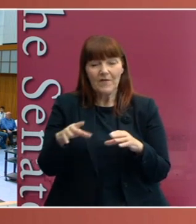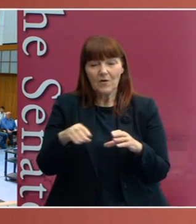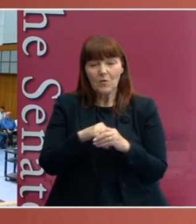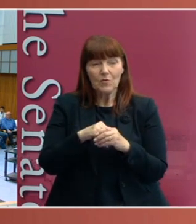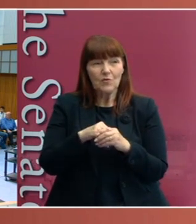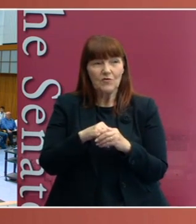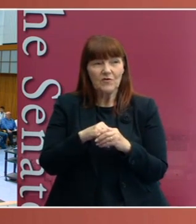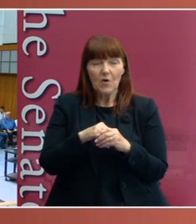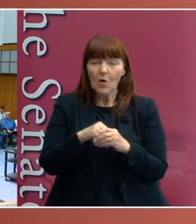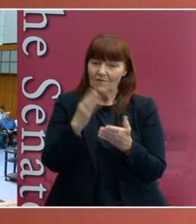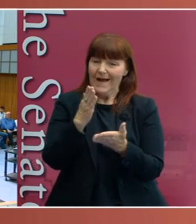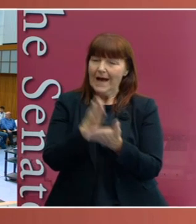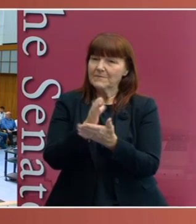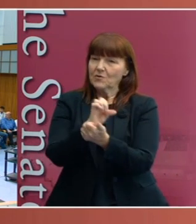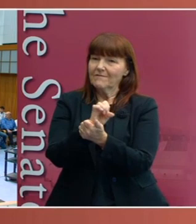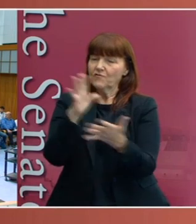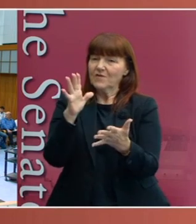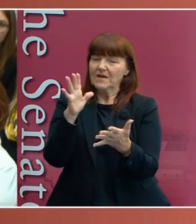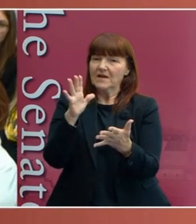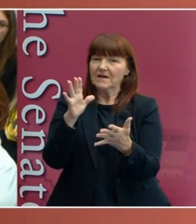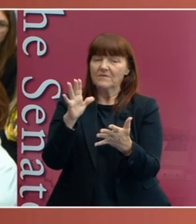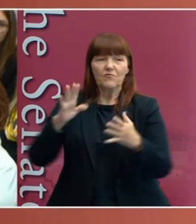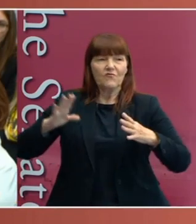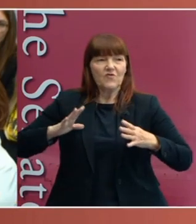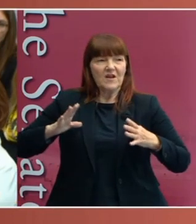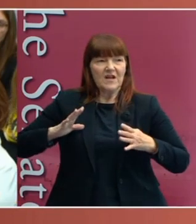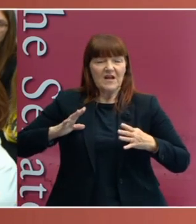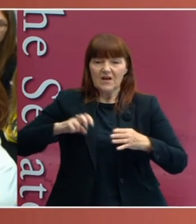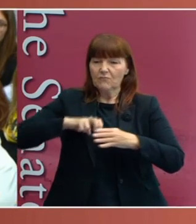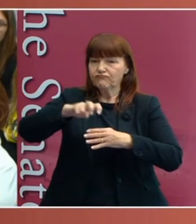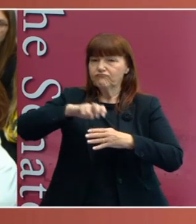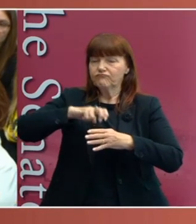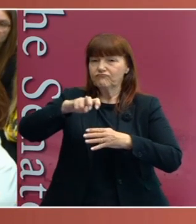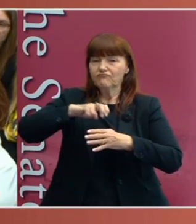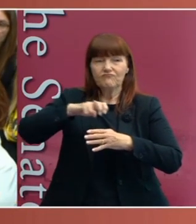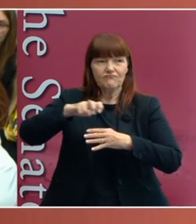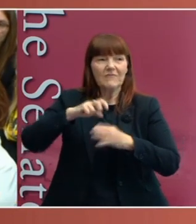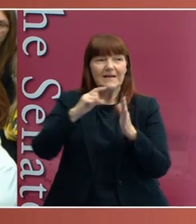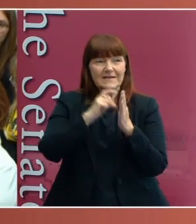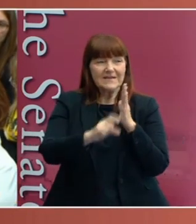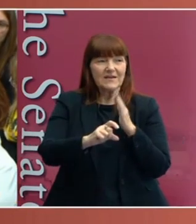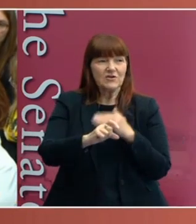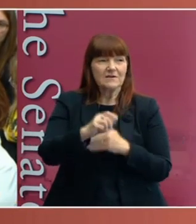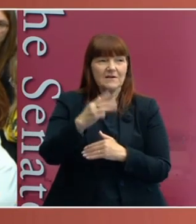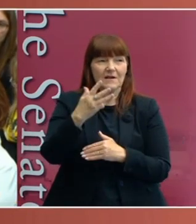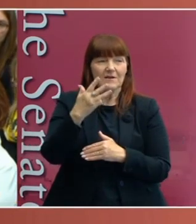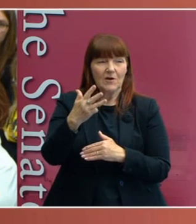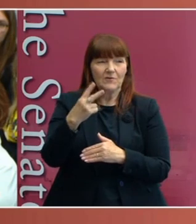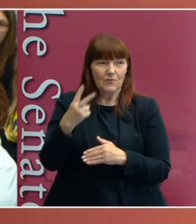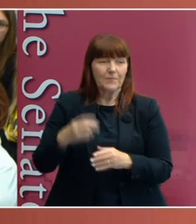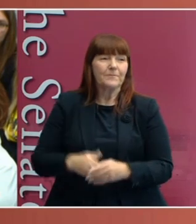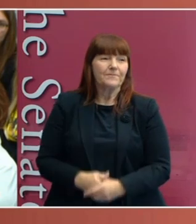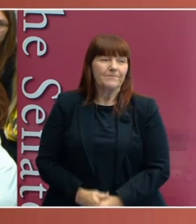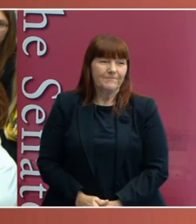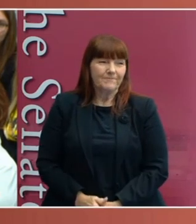absolutely free in the section in the relevant provision 92. I was going to say